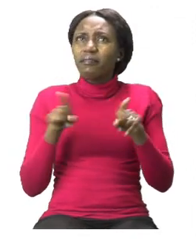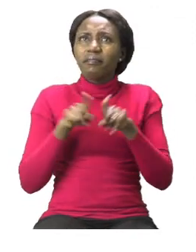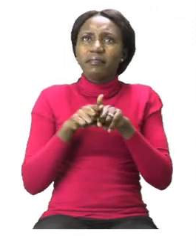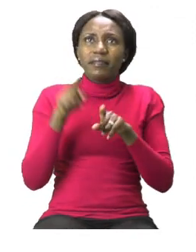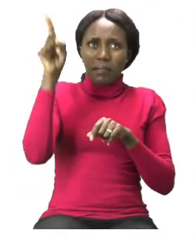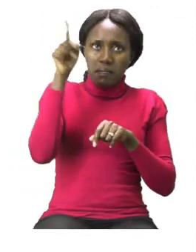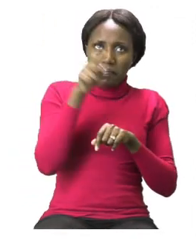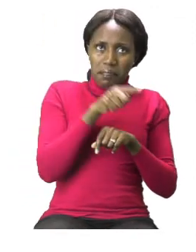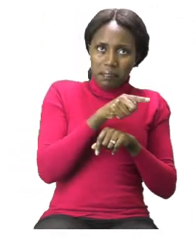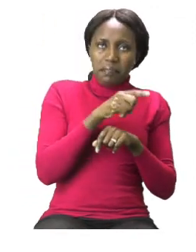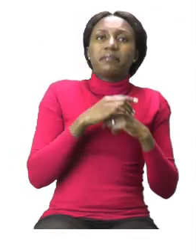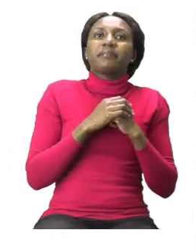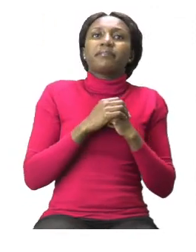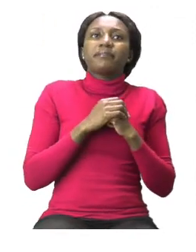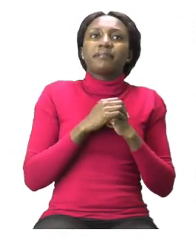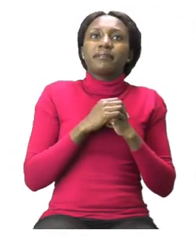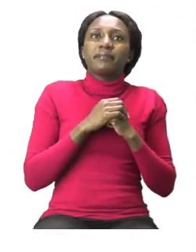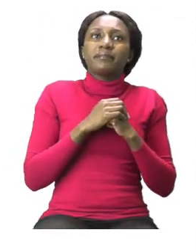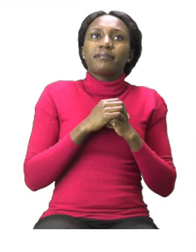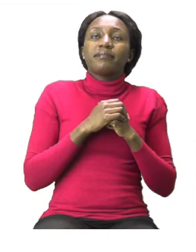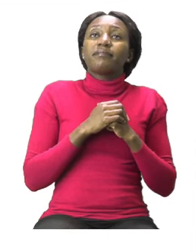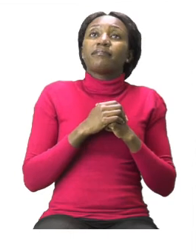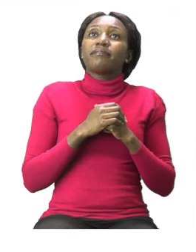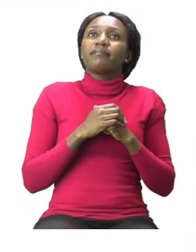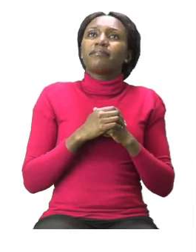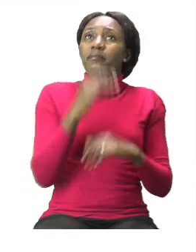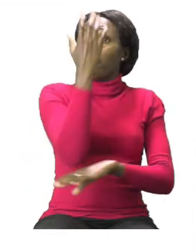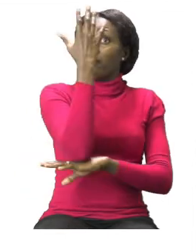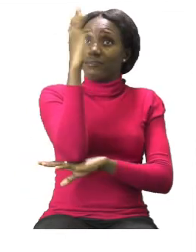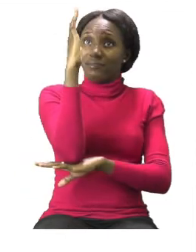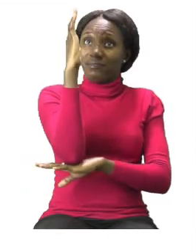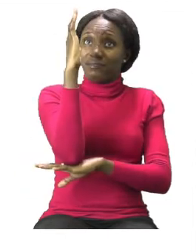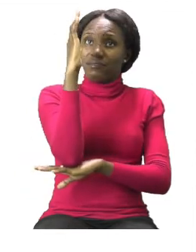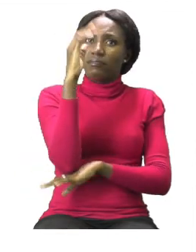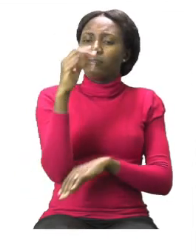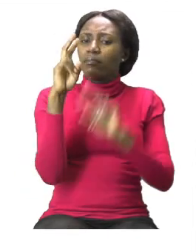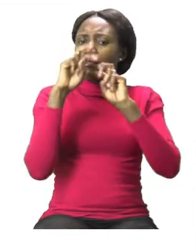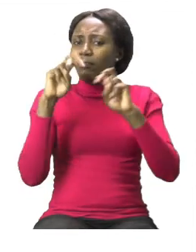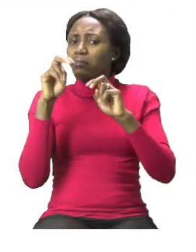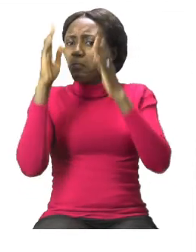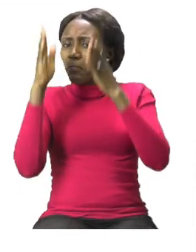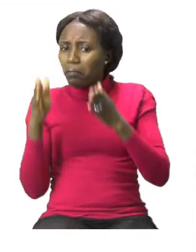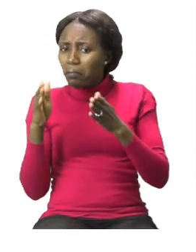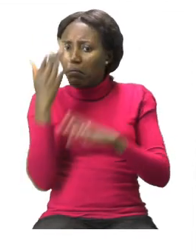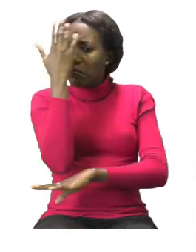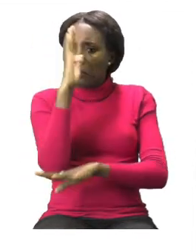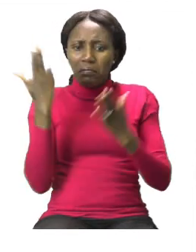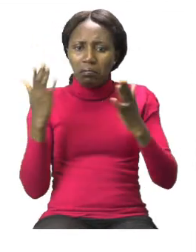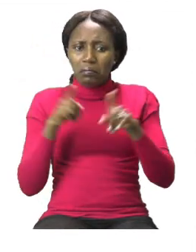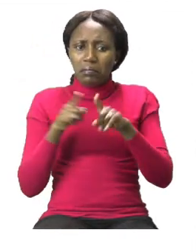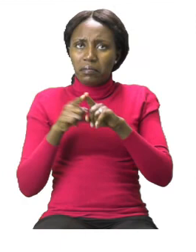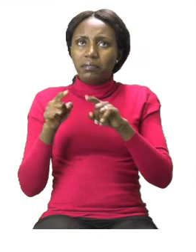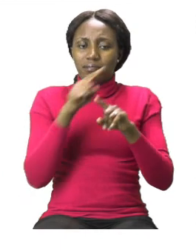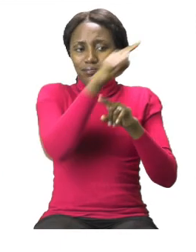on the other side. And then where you see a tree you must link the tree by matching